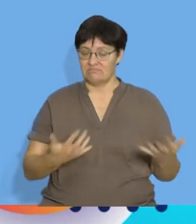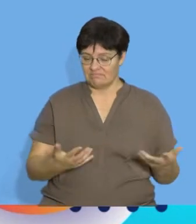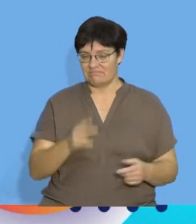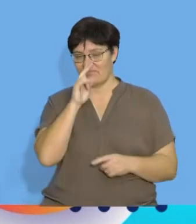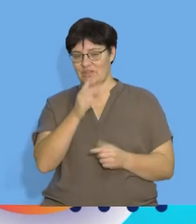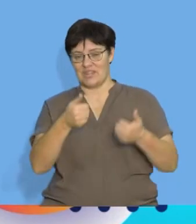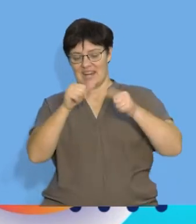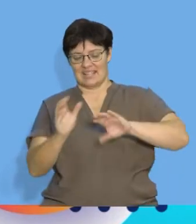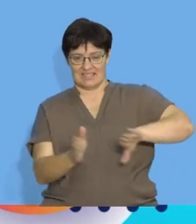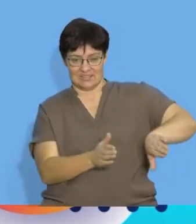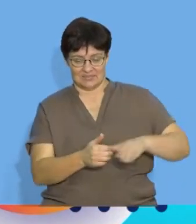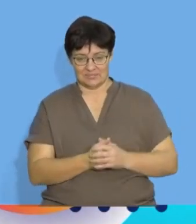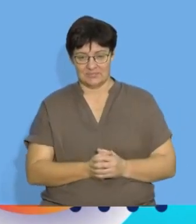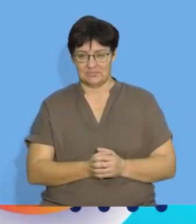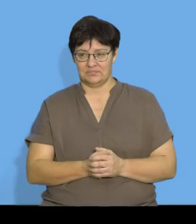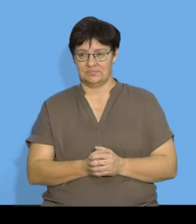Let's look at the next slide.